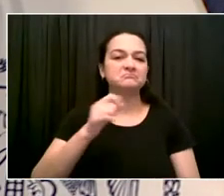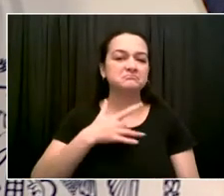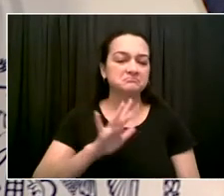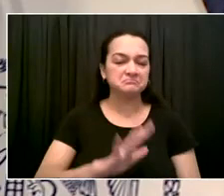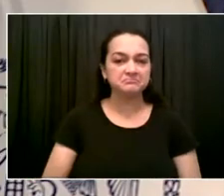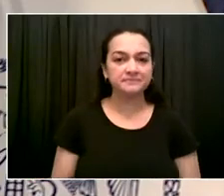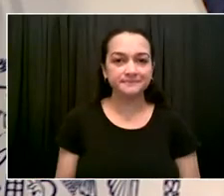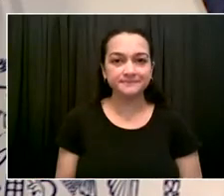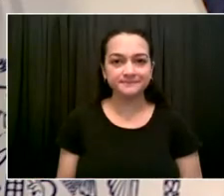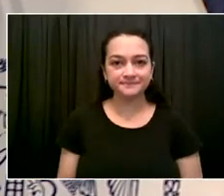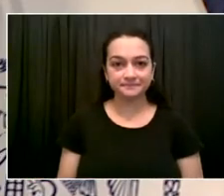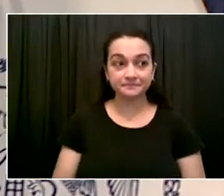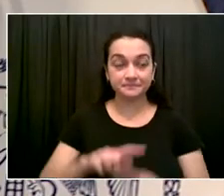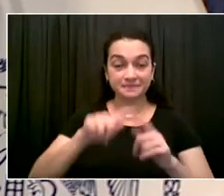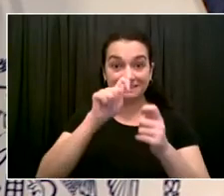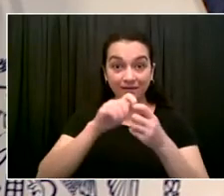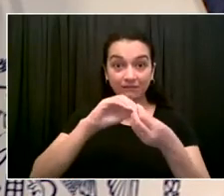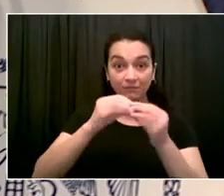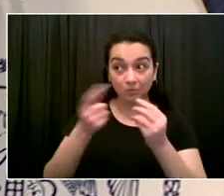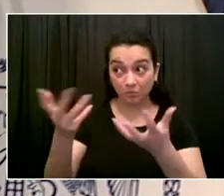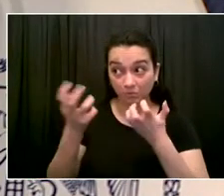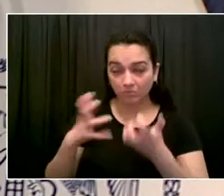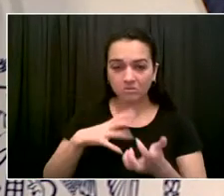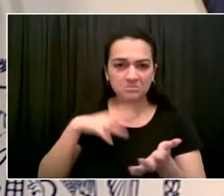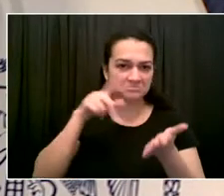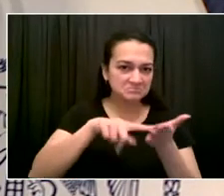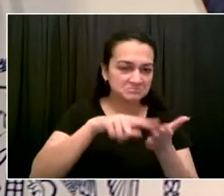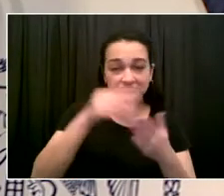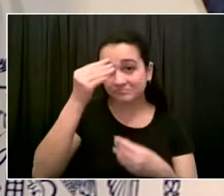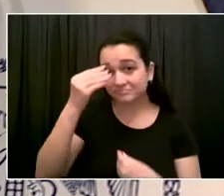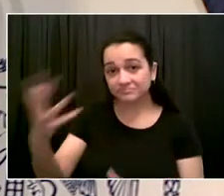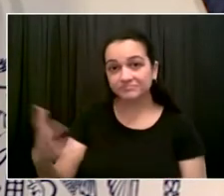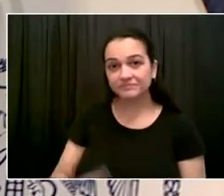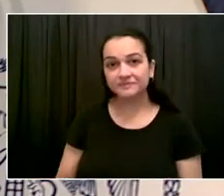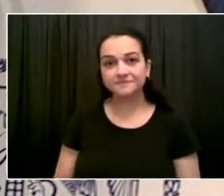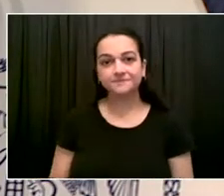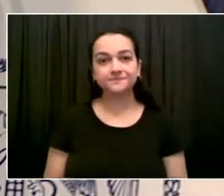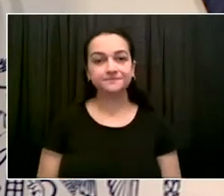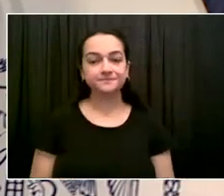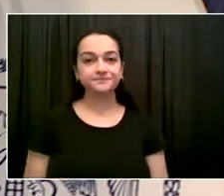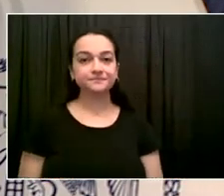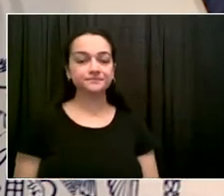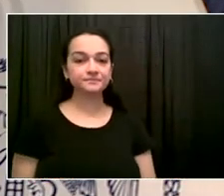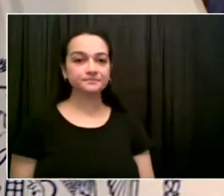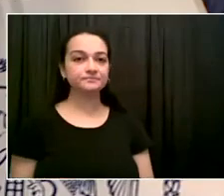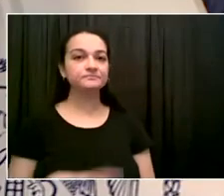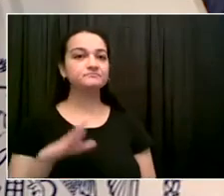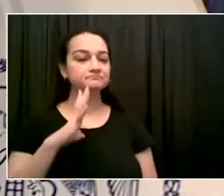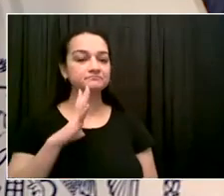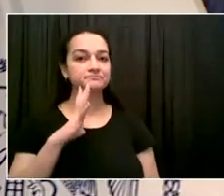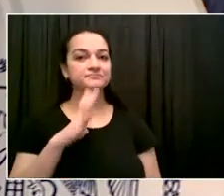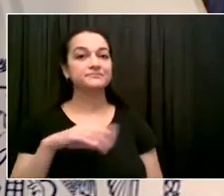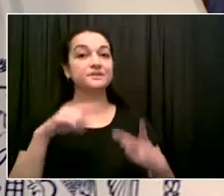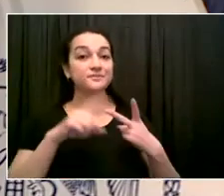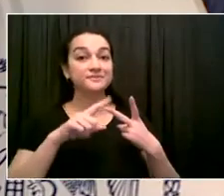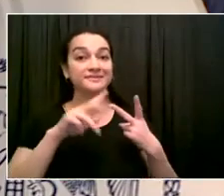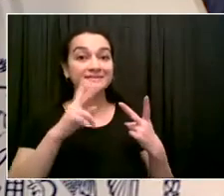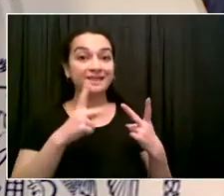Thanks, Mr. Mayor. And with this $100 incentive you rolled out last week,